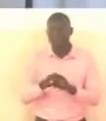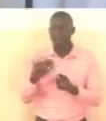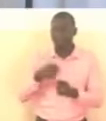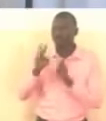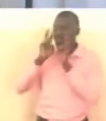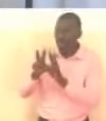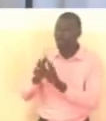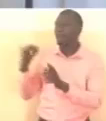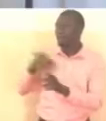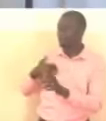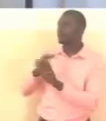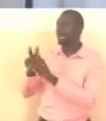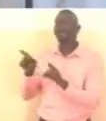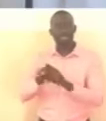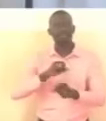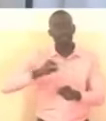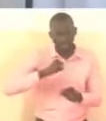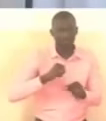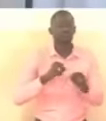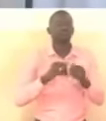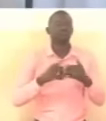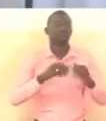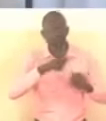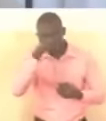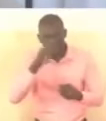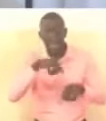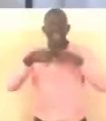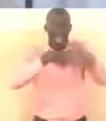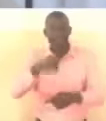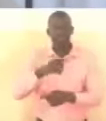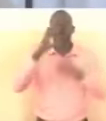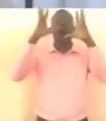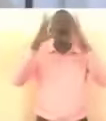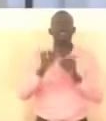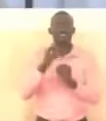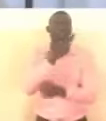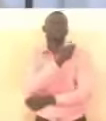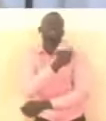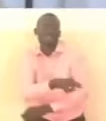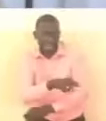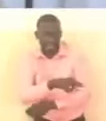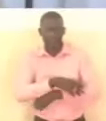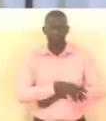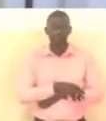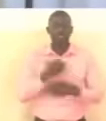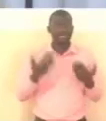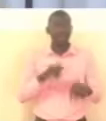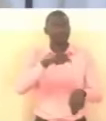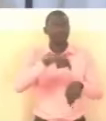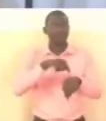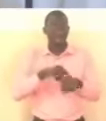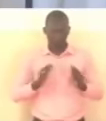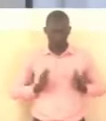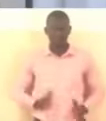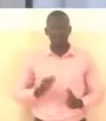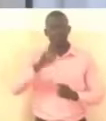by the people while in active service service and after official retirement this is a type